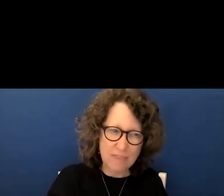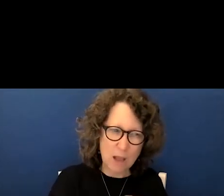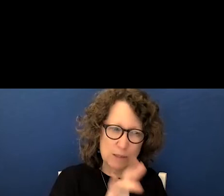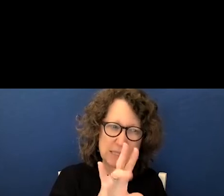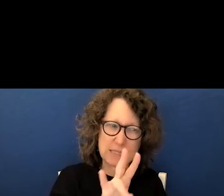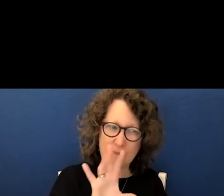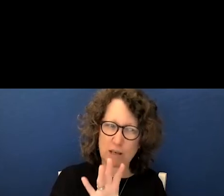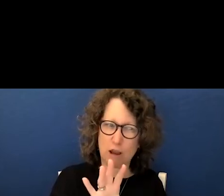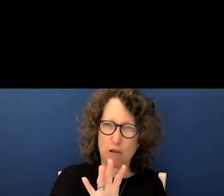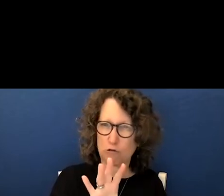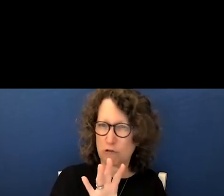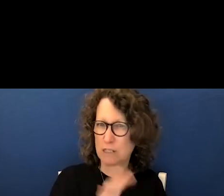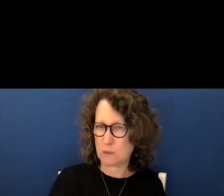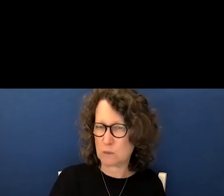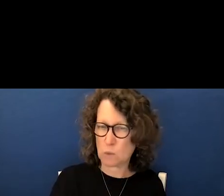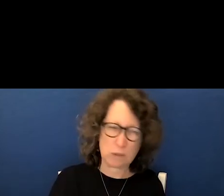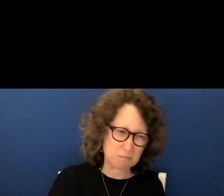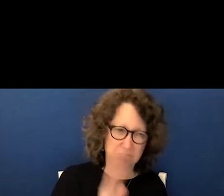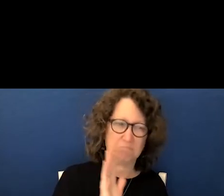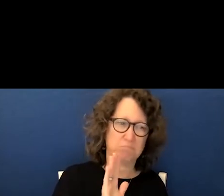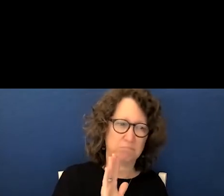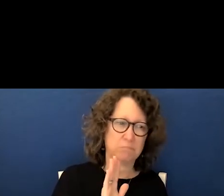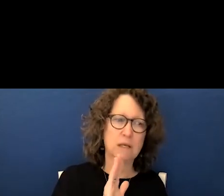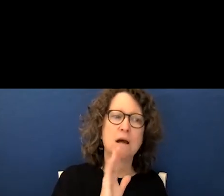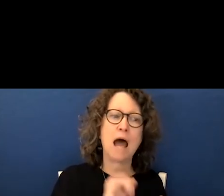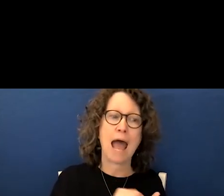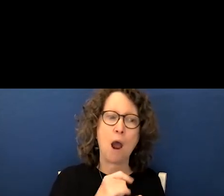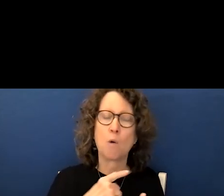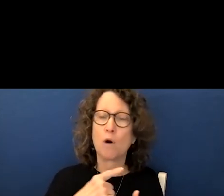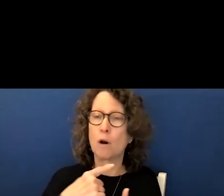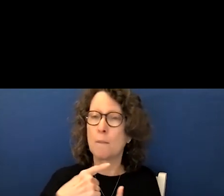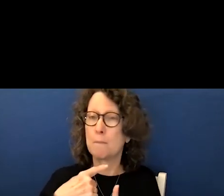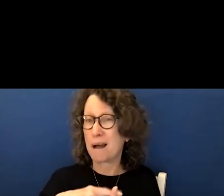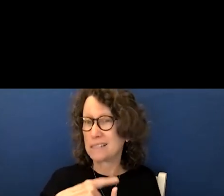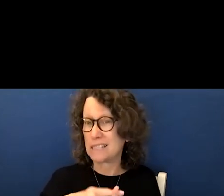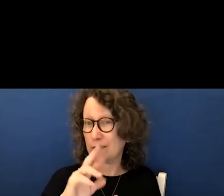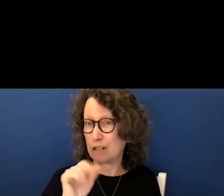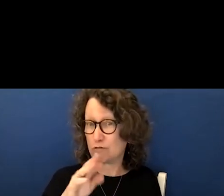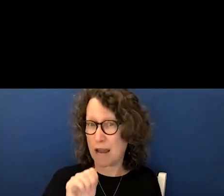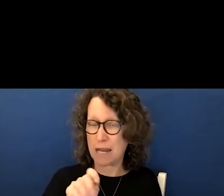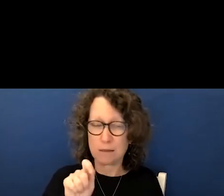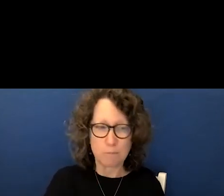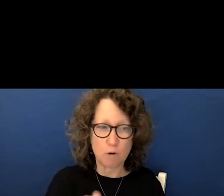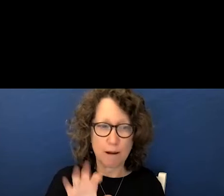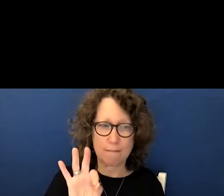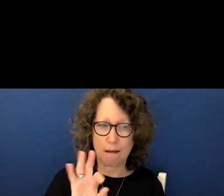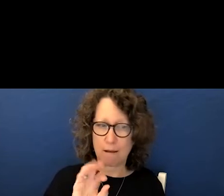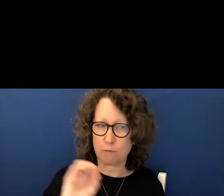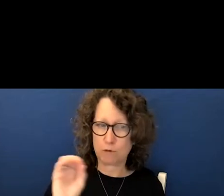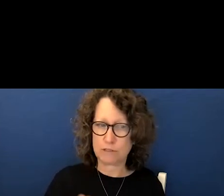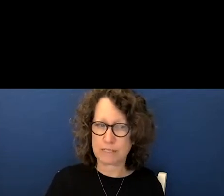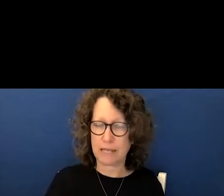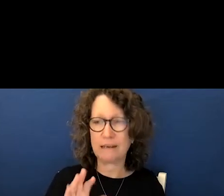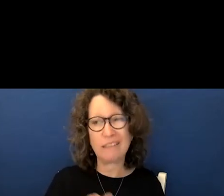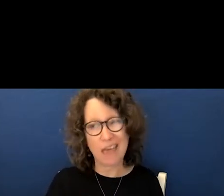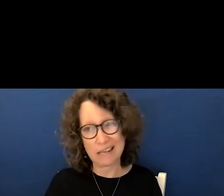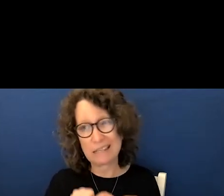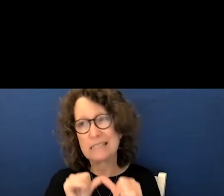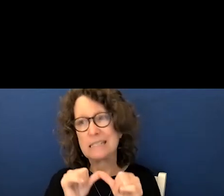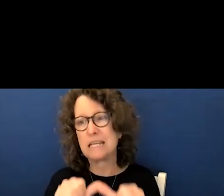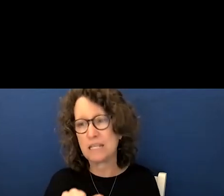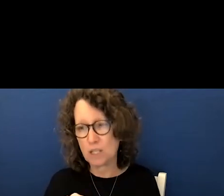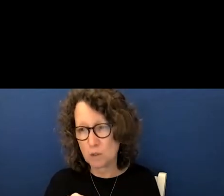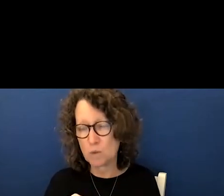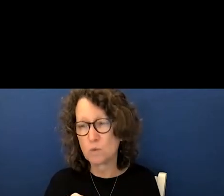students our positivity rate is 0.9 percent which continues to be